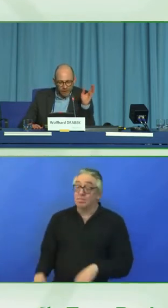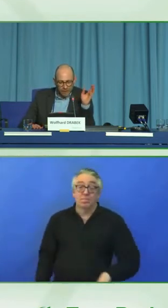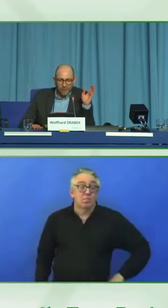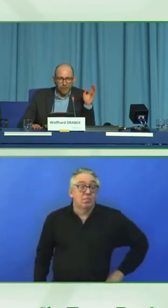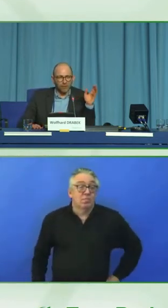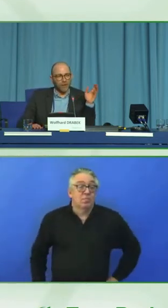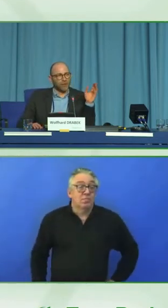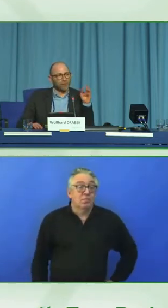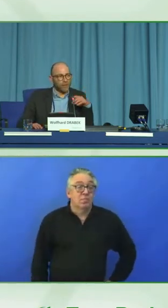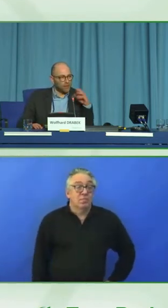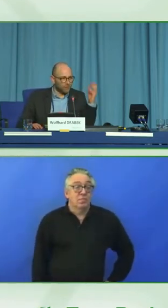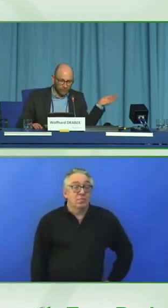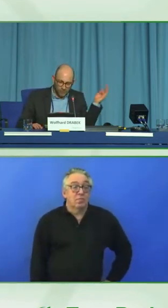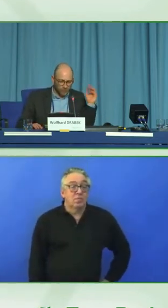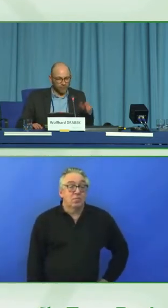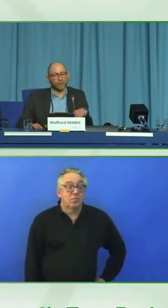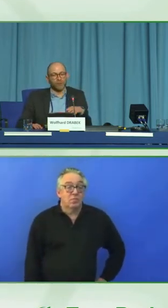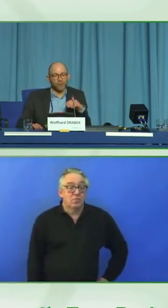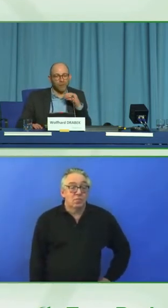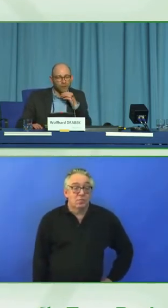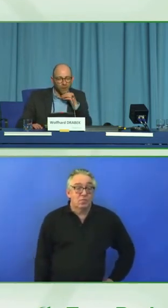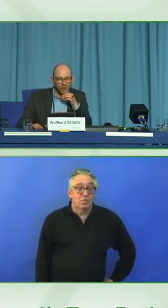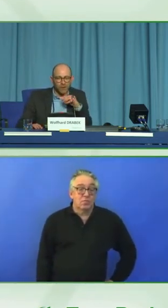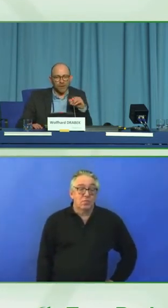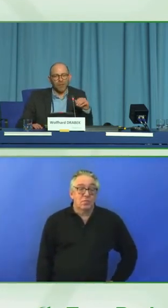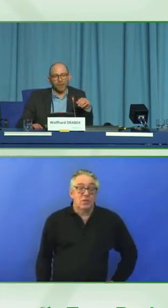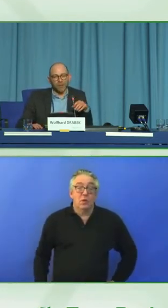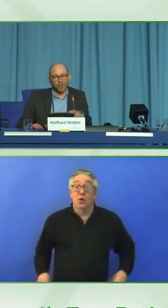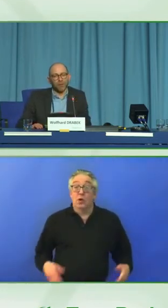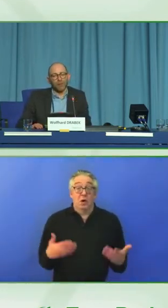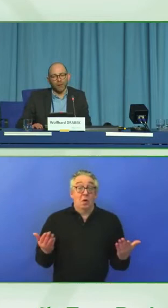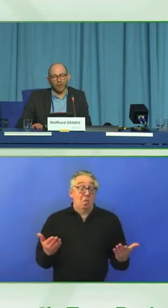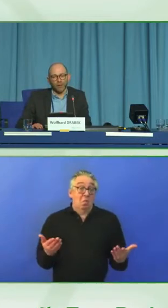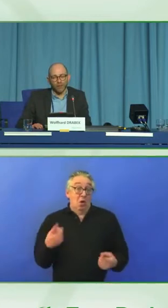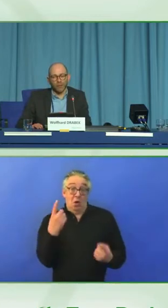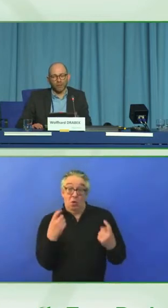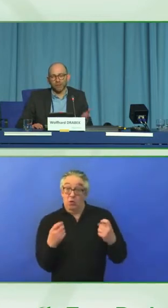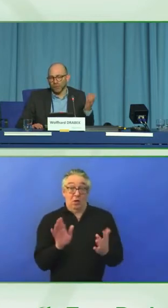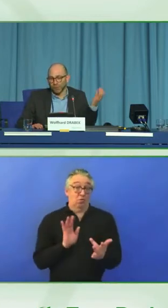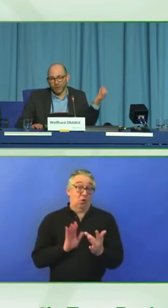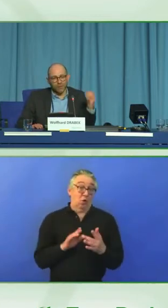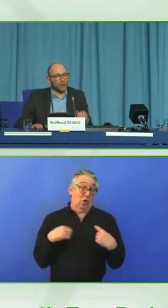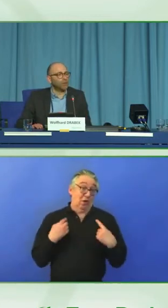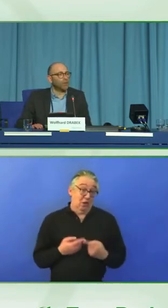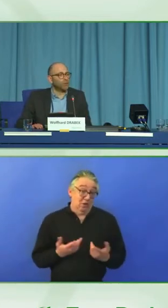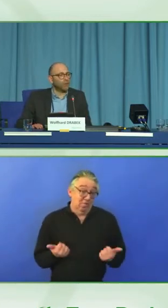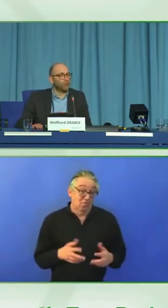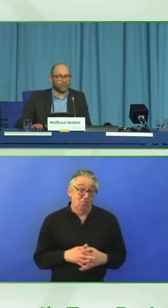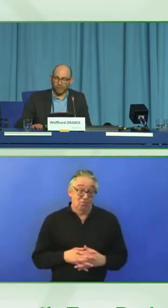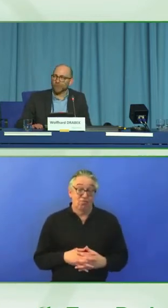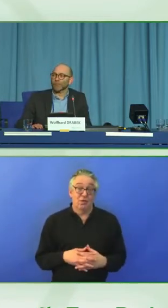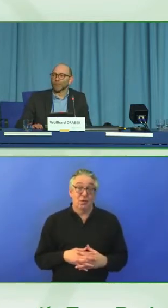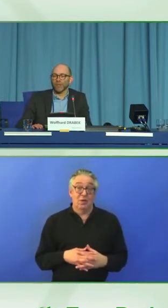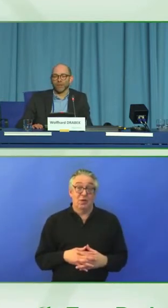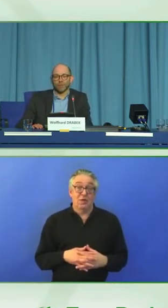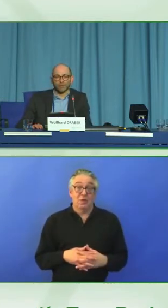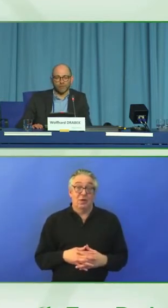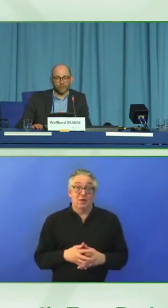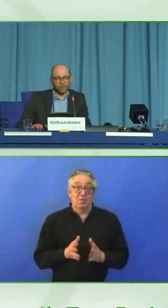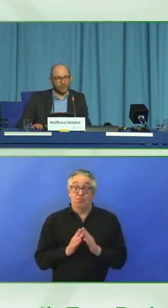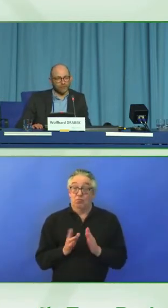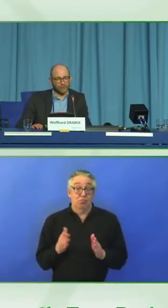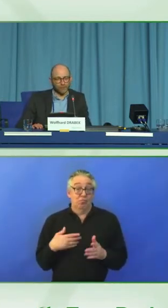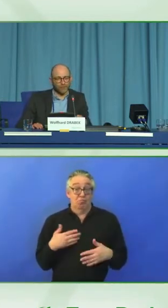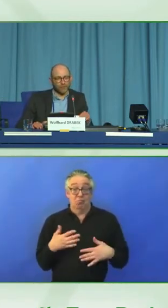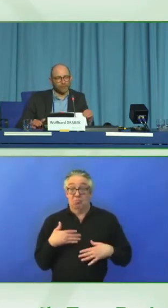In case you have any question, feel free to contact us at any time. We are pleased to get in touch with you. Great.